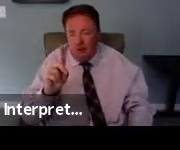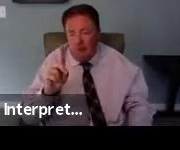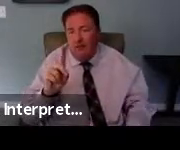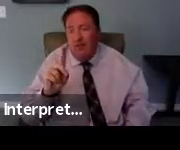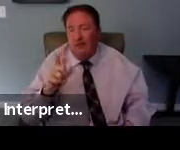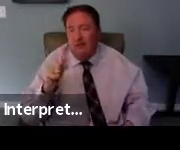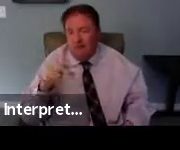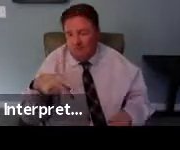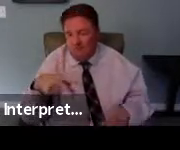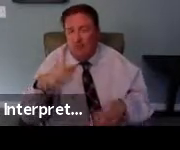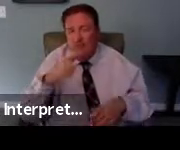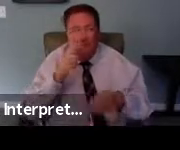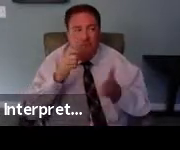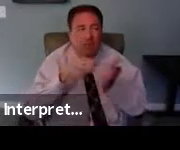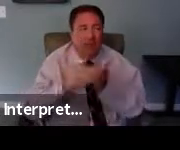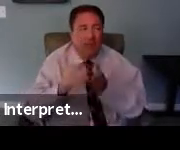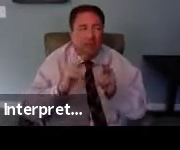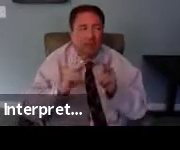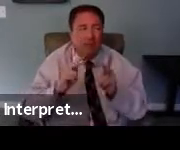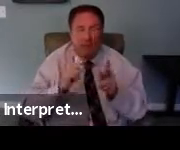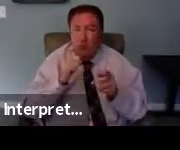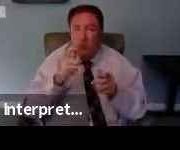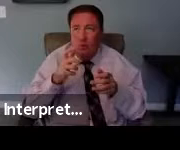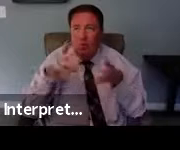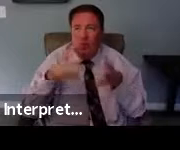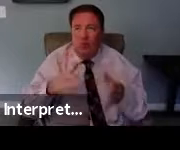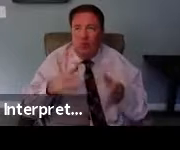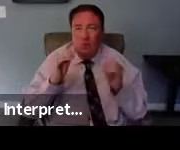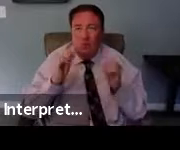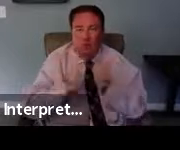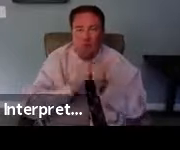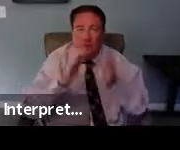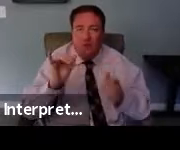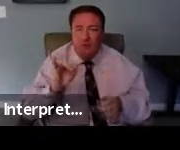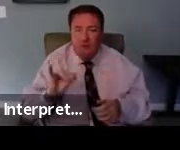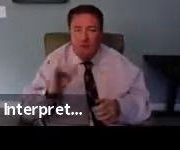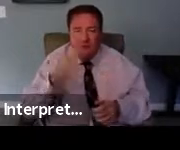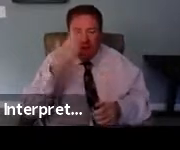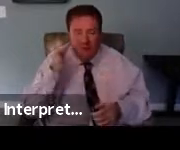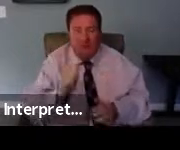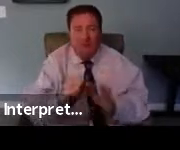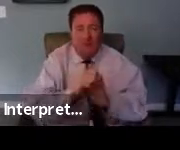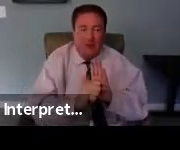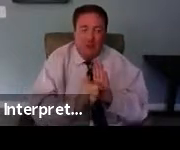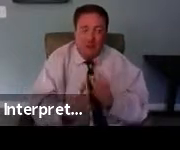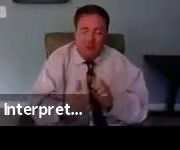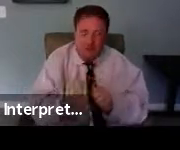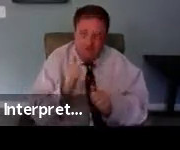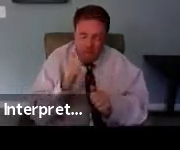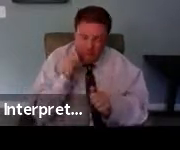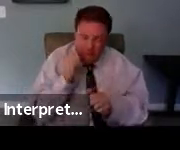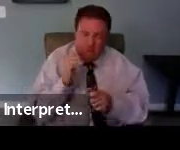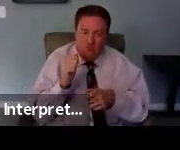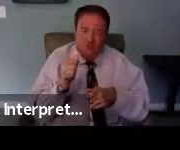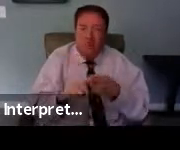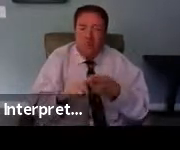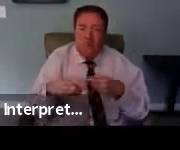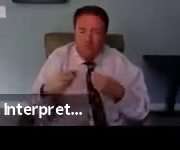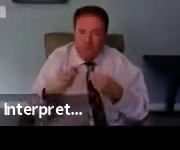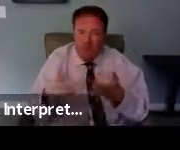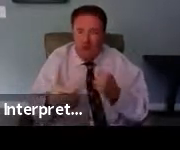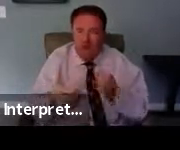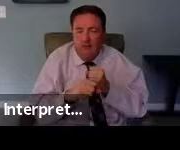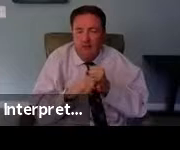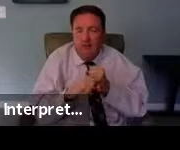because their states refuse to expand Medicaid eligibility. We need vigilant monitoring and